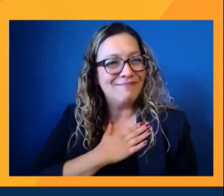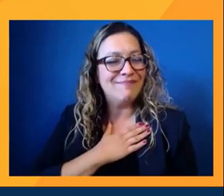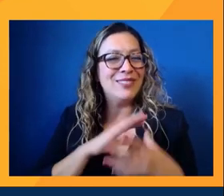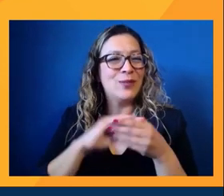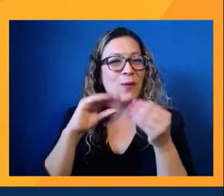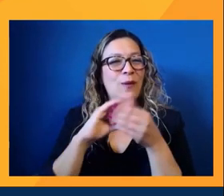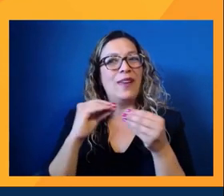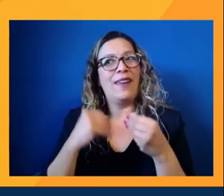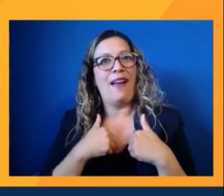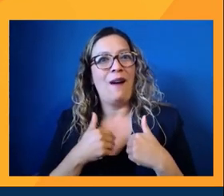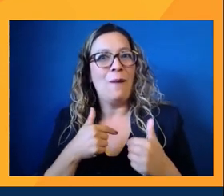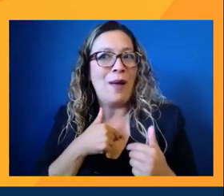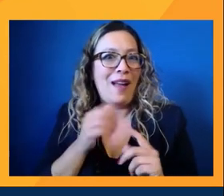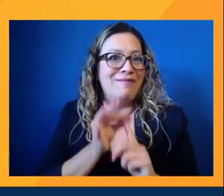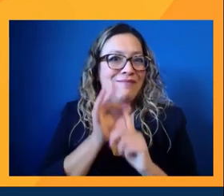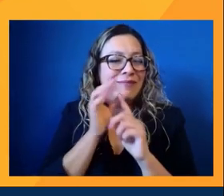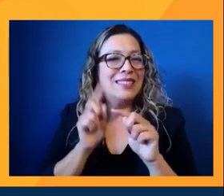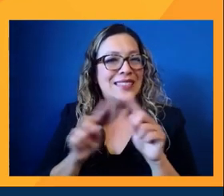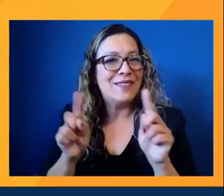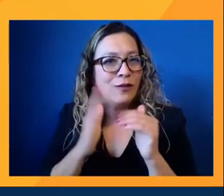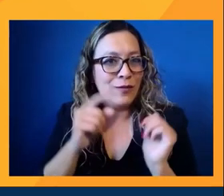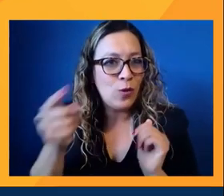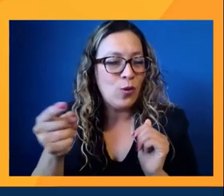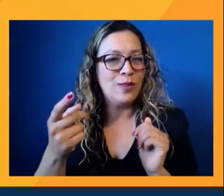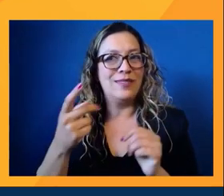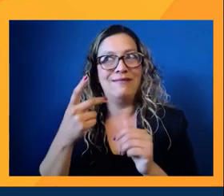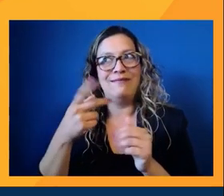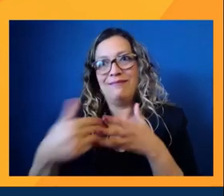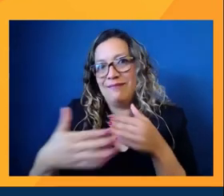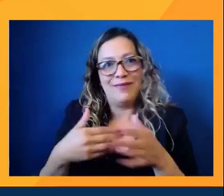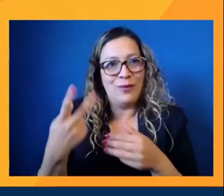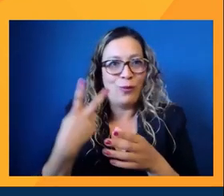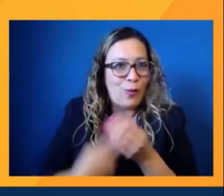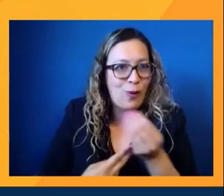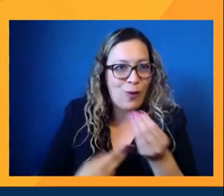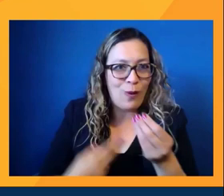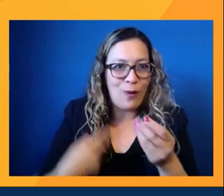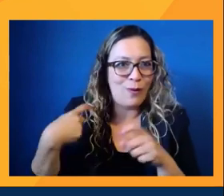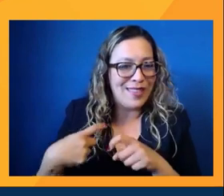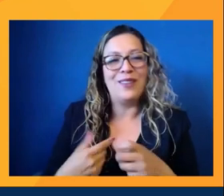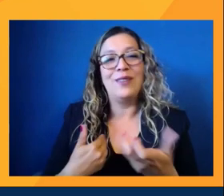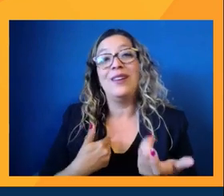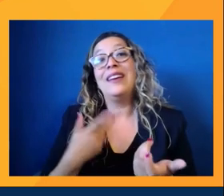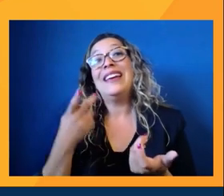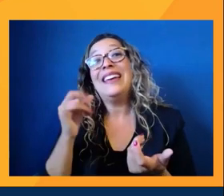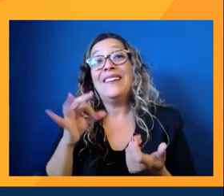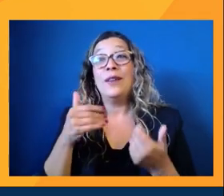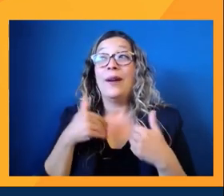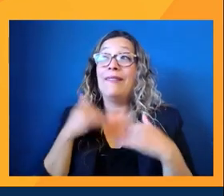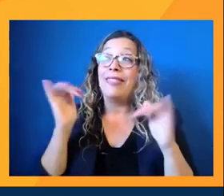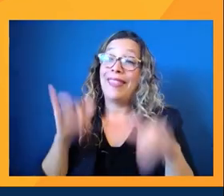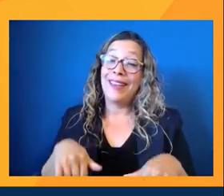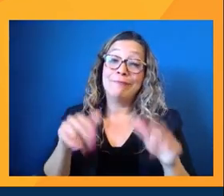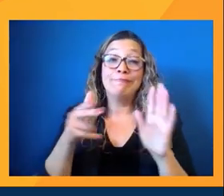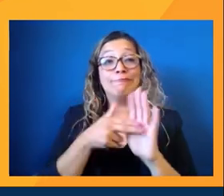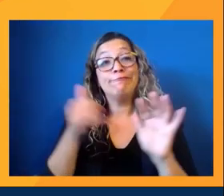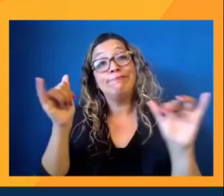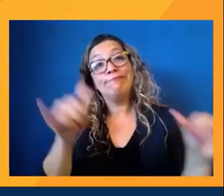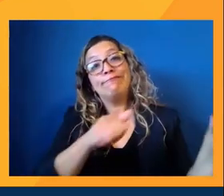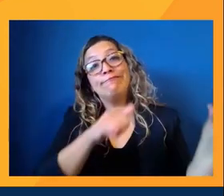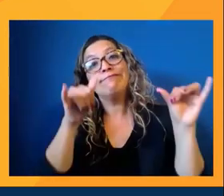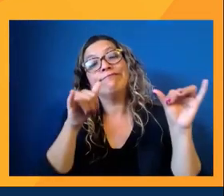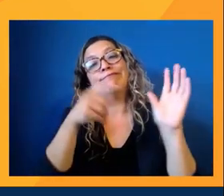what happens is that when you have a stereotypical portrayal of one group, the repetition